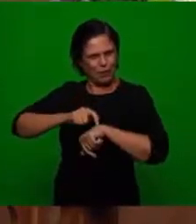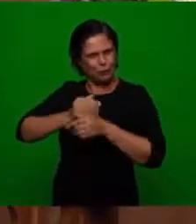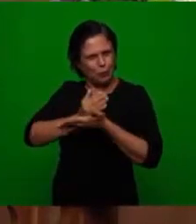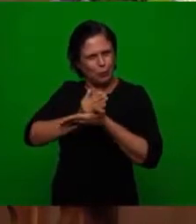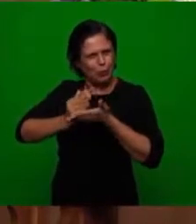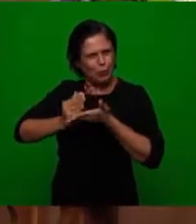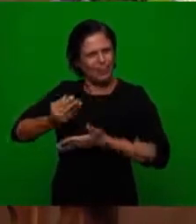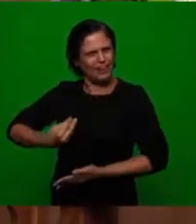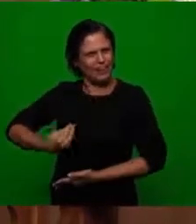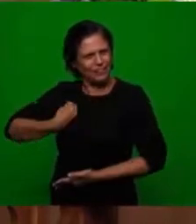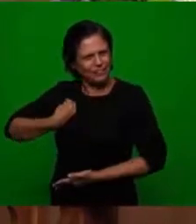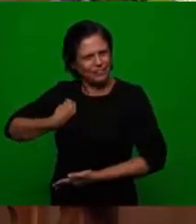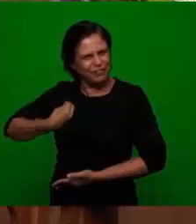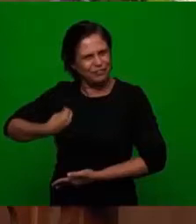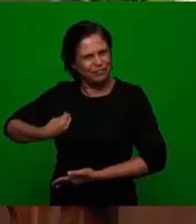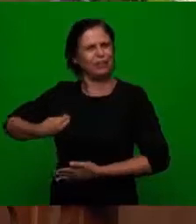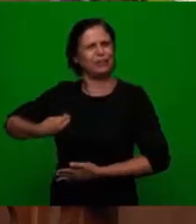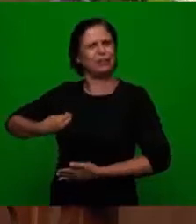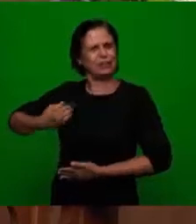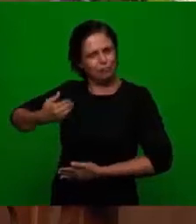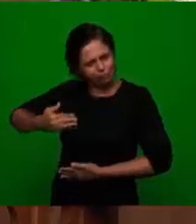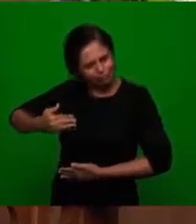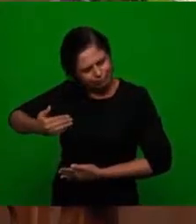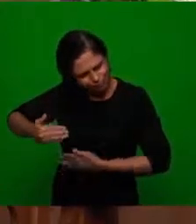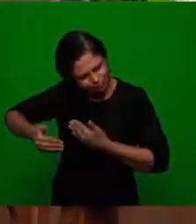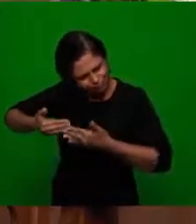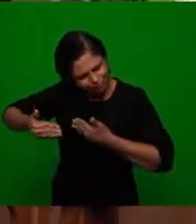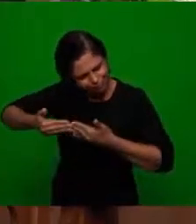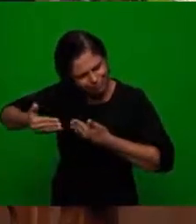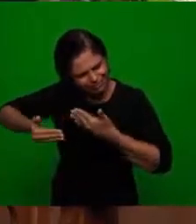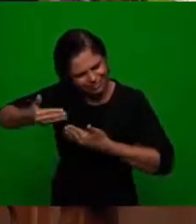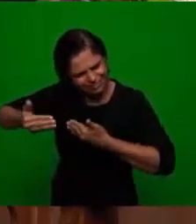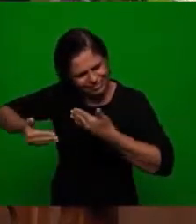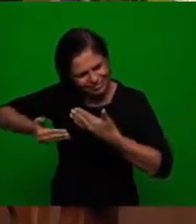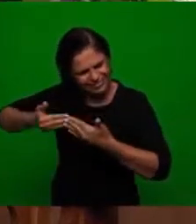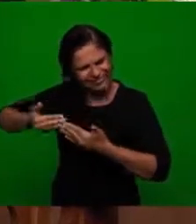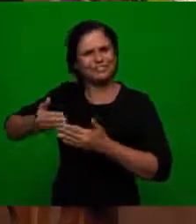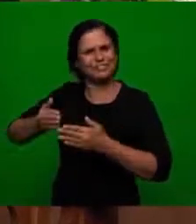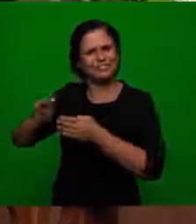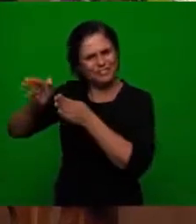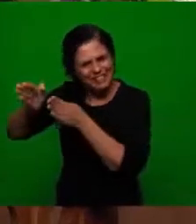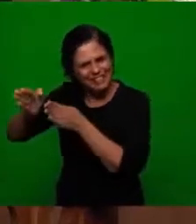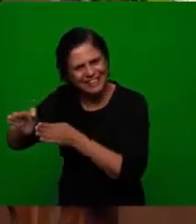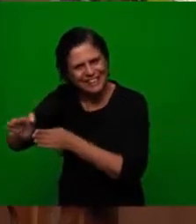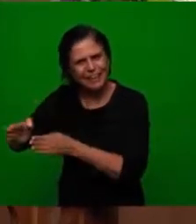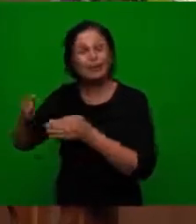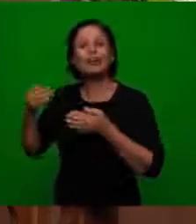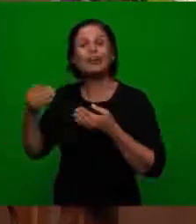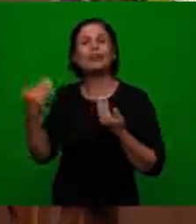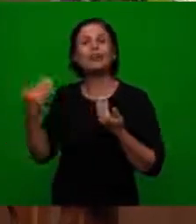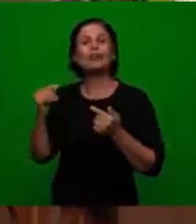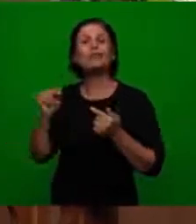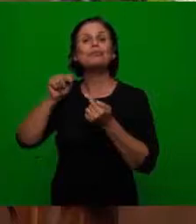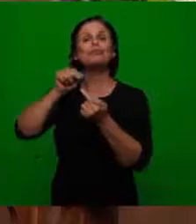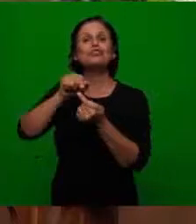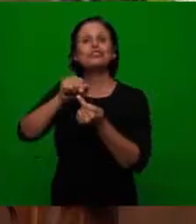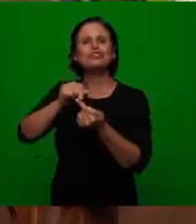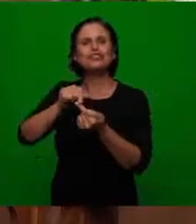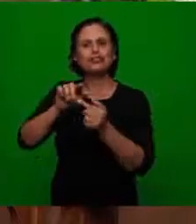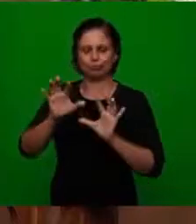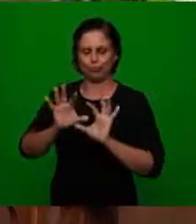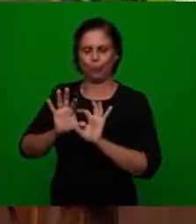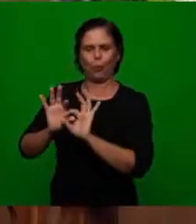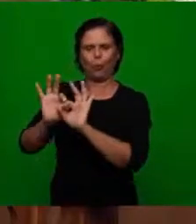in which it continues its survival in function now